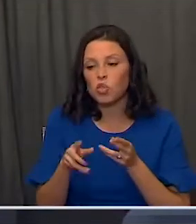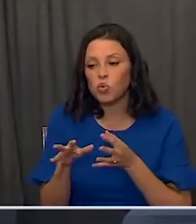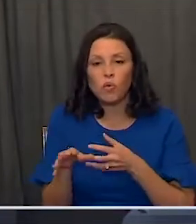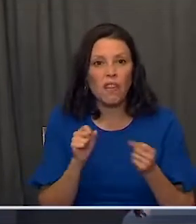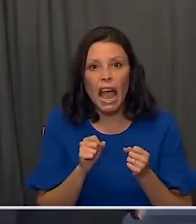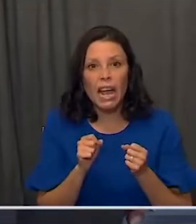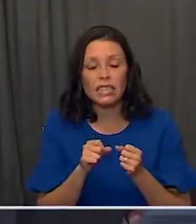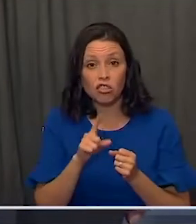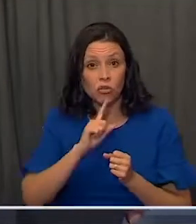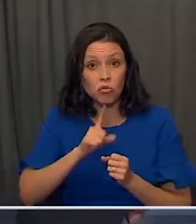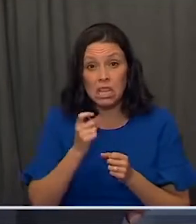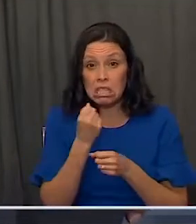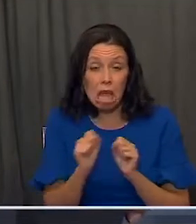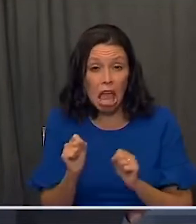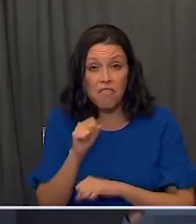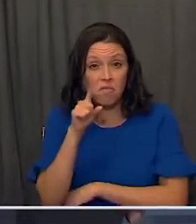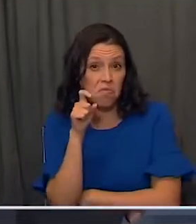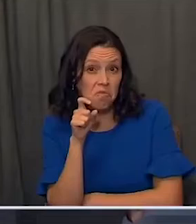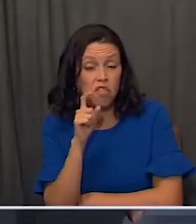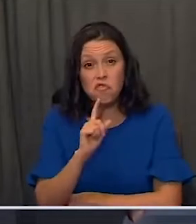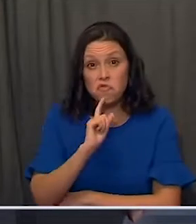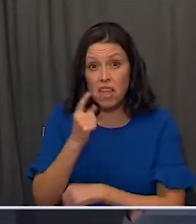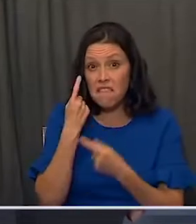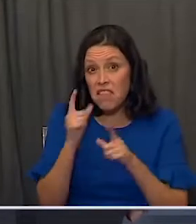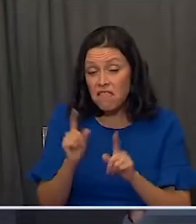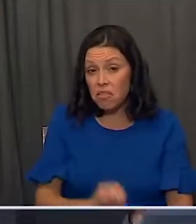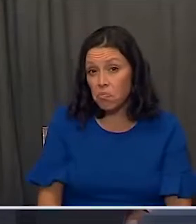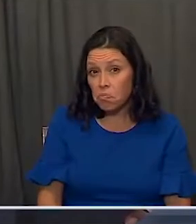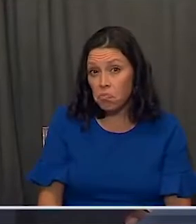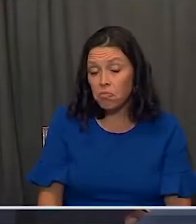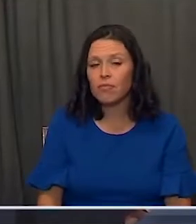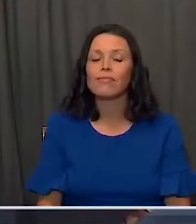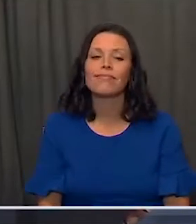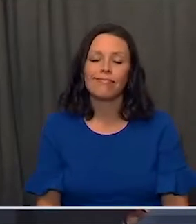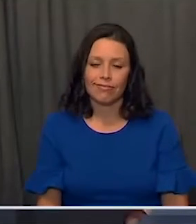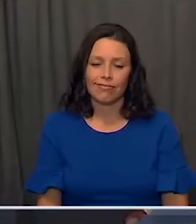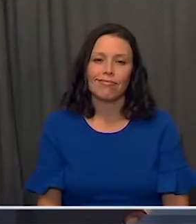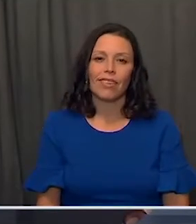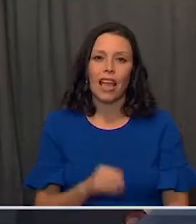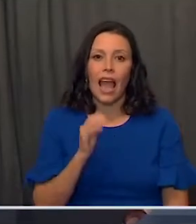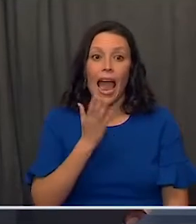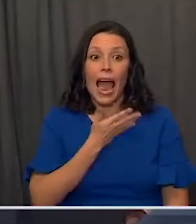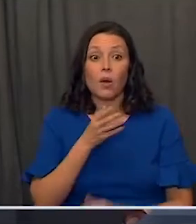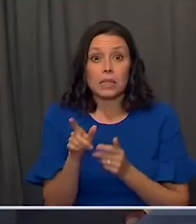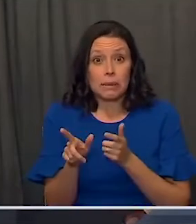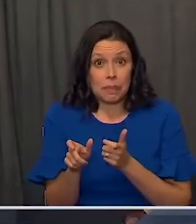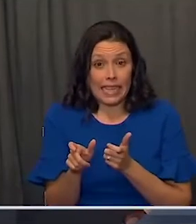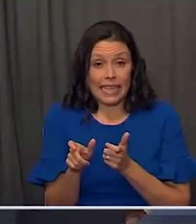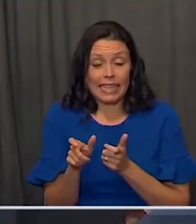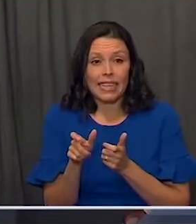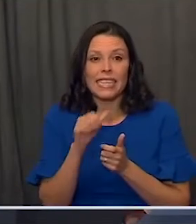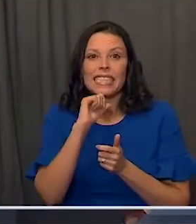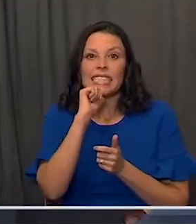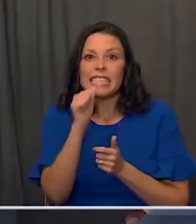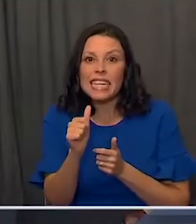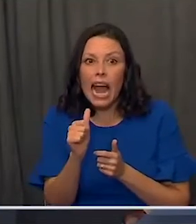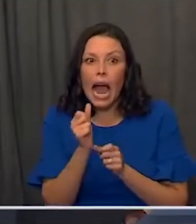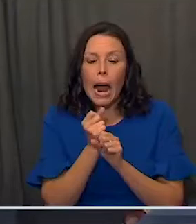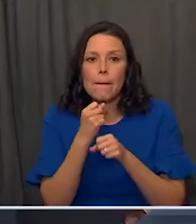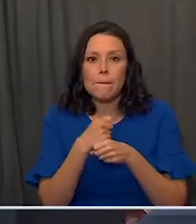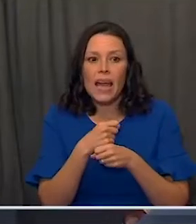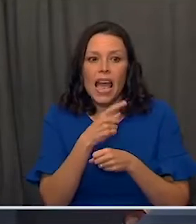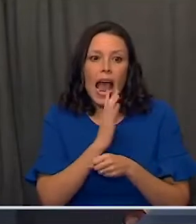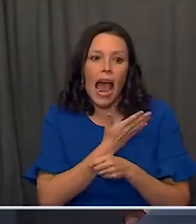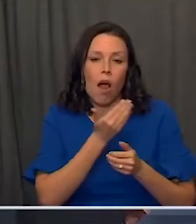fast? Is it really safe? And is it really efficacious? The process of the speed did not compromise at